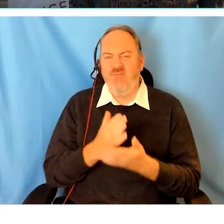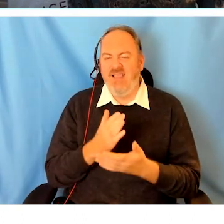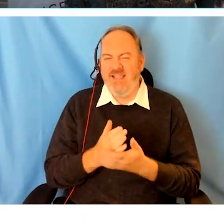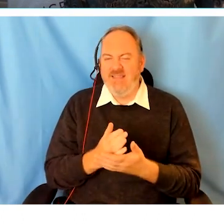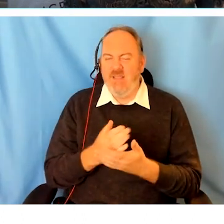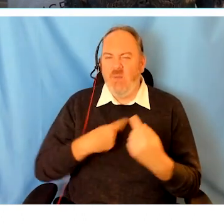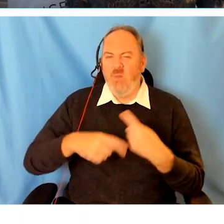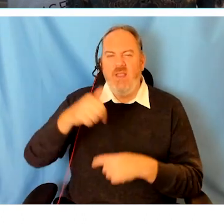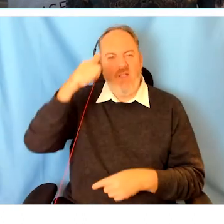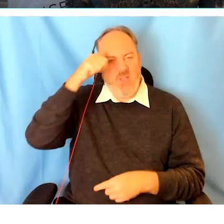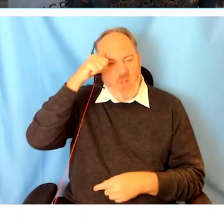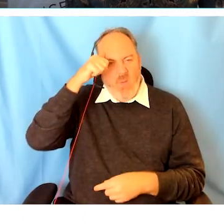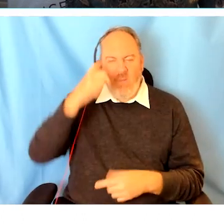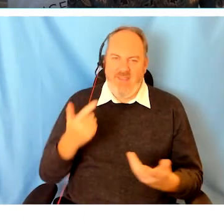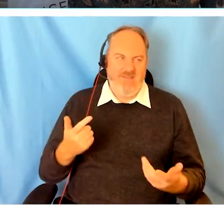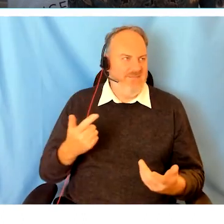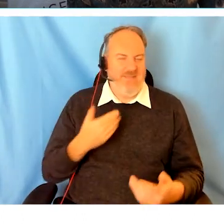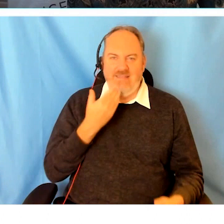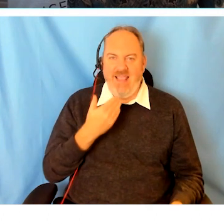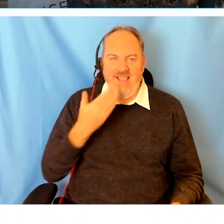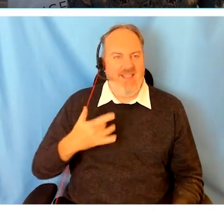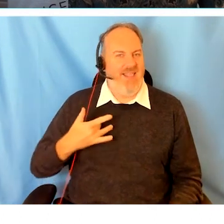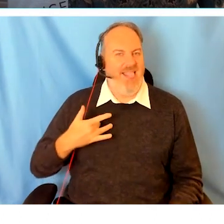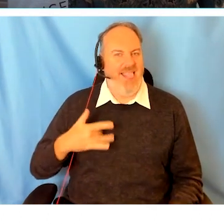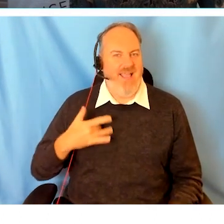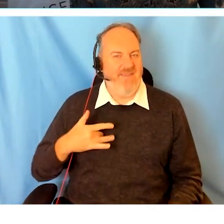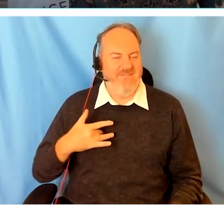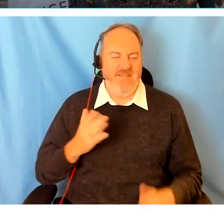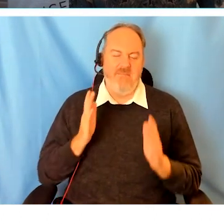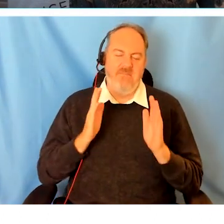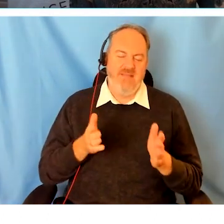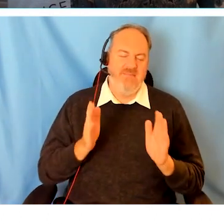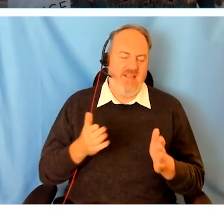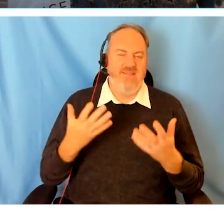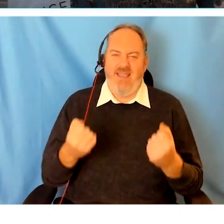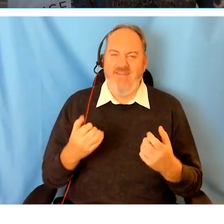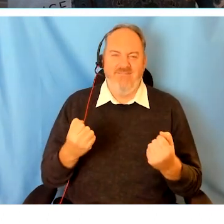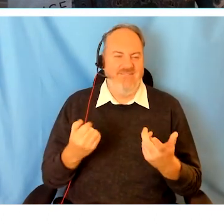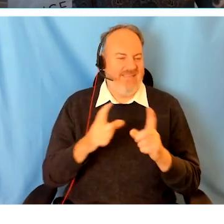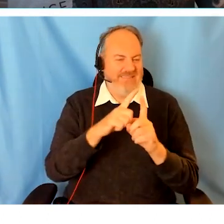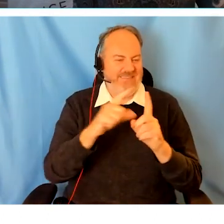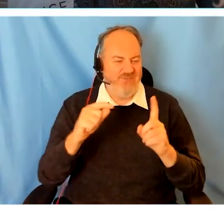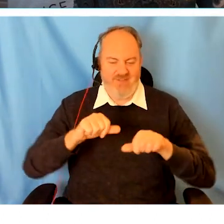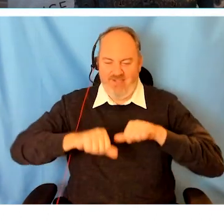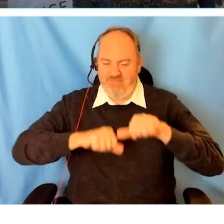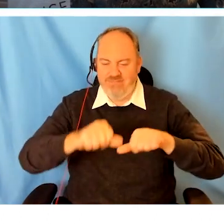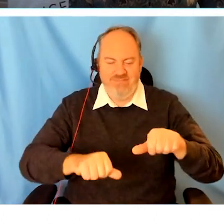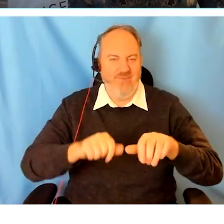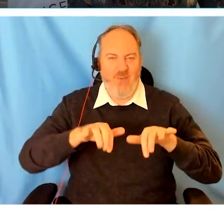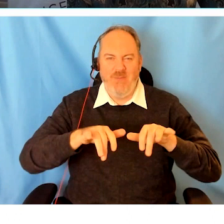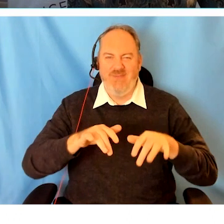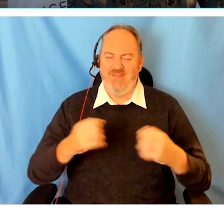of human life on earth that do not now include some interaction with the digital process or component